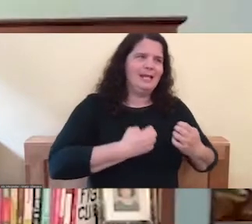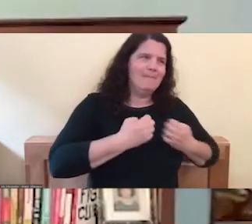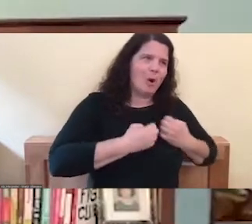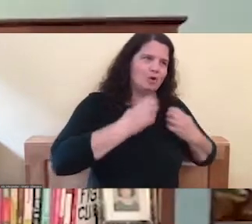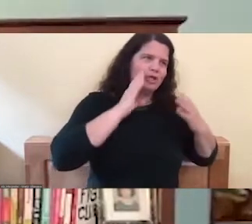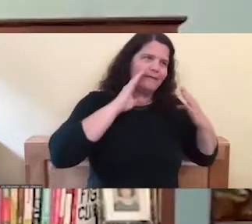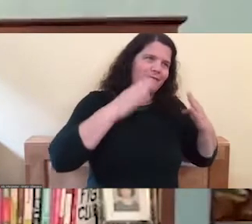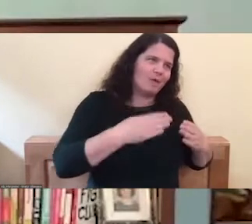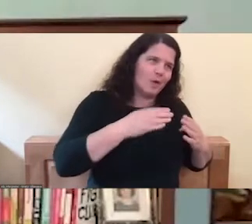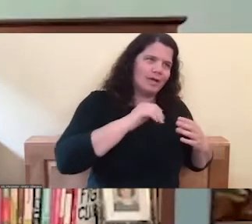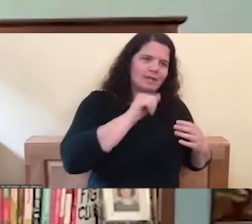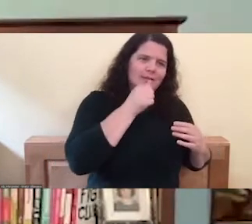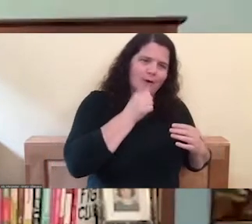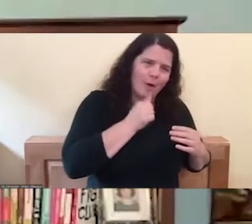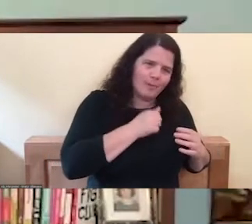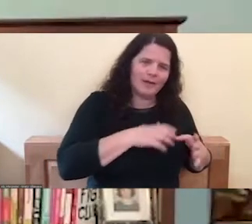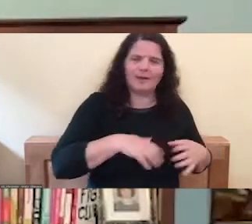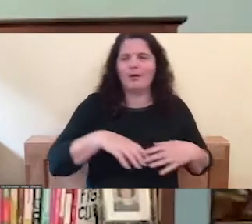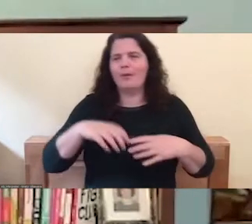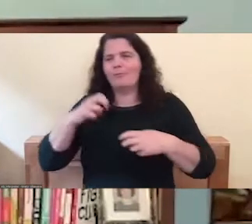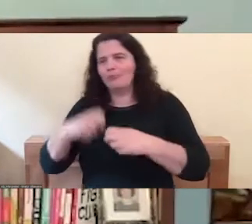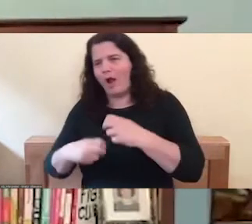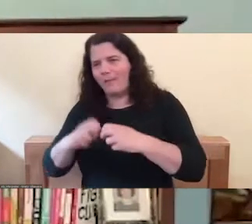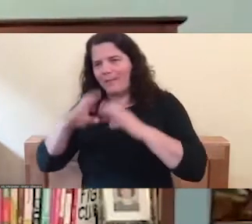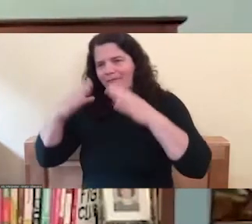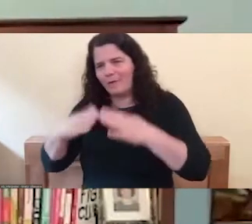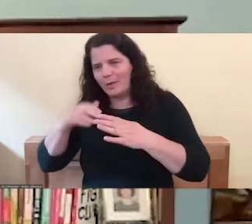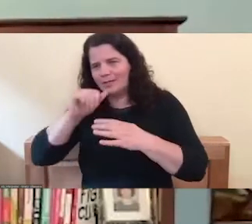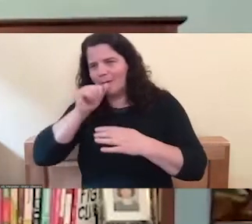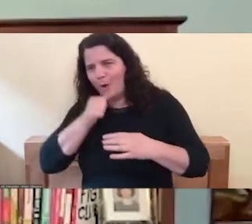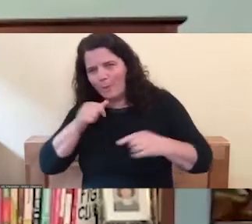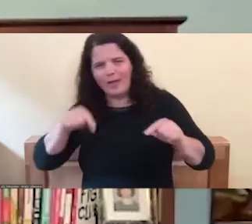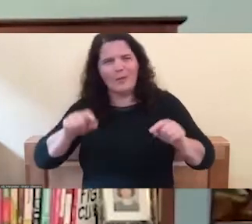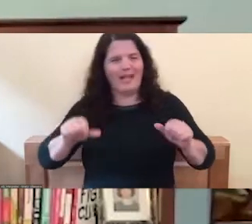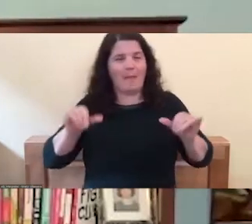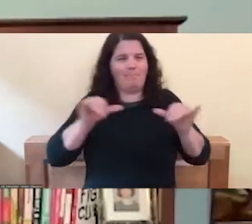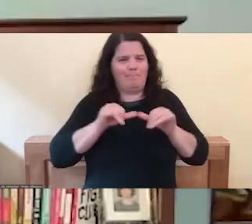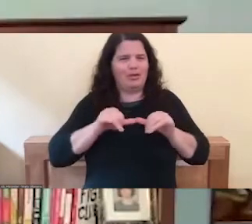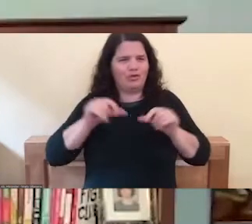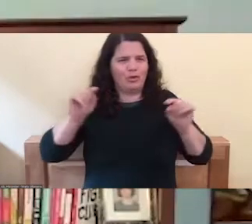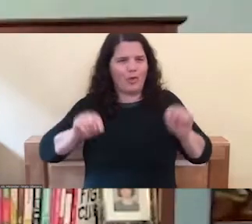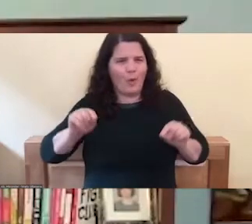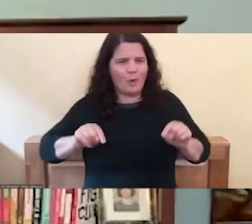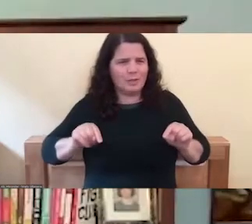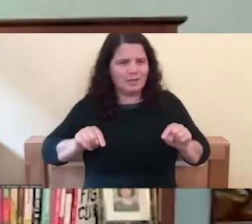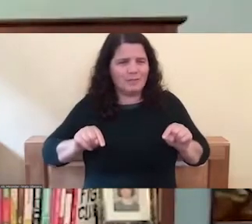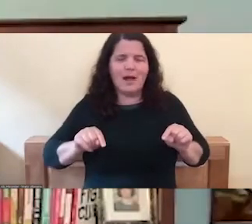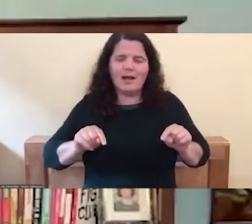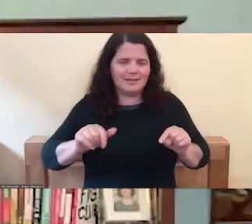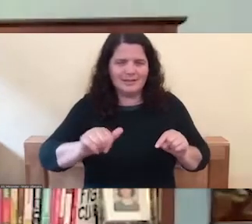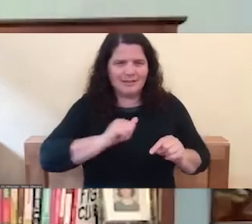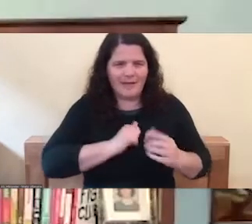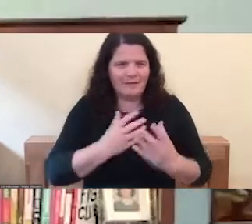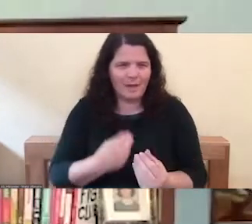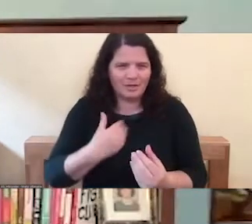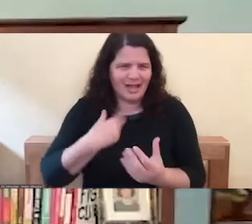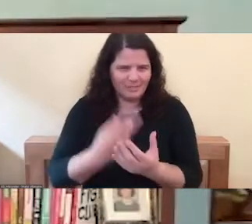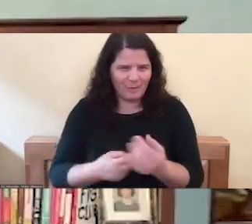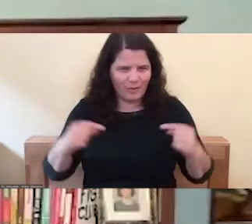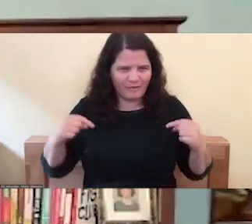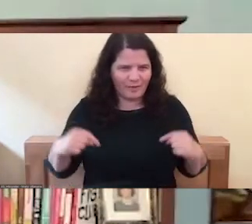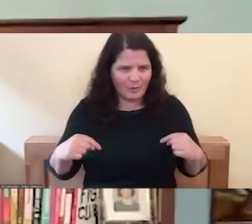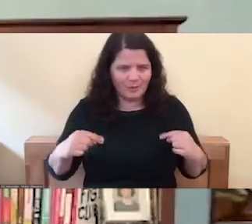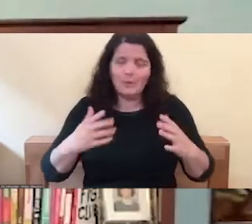and self-compassion leads to both. But nonetheless, there's a lot of work with caregivers, whether you're a professional